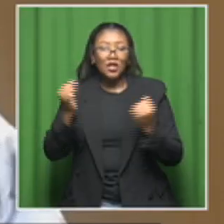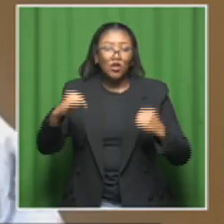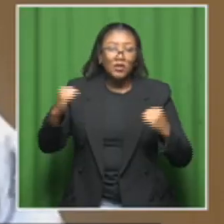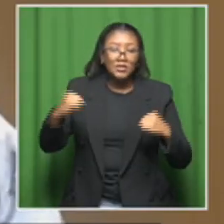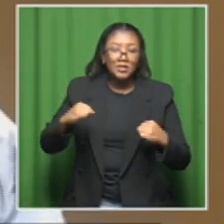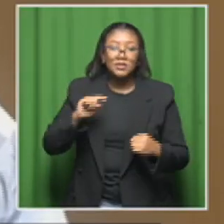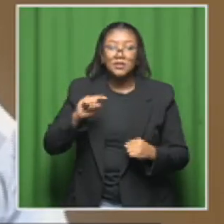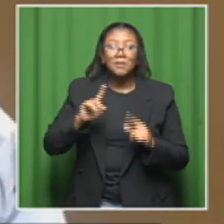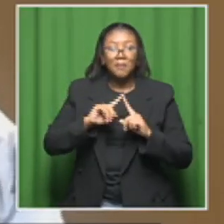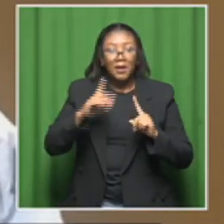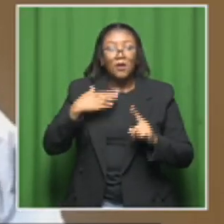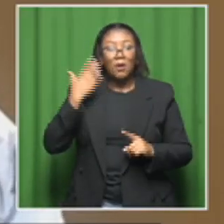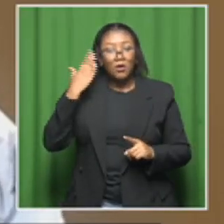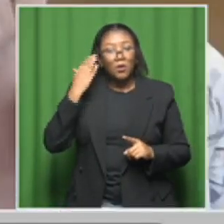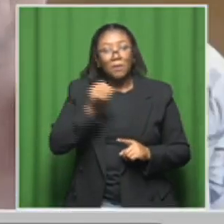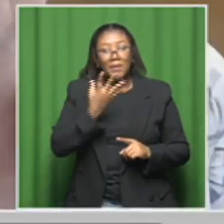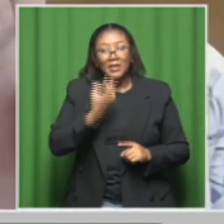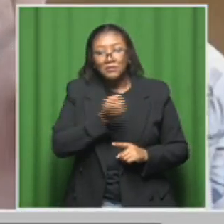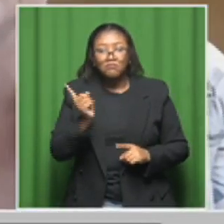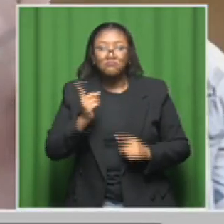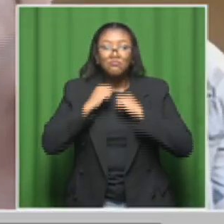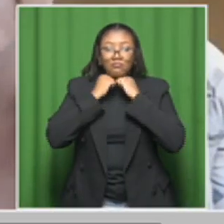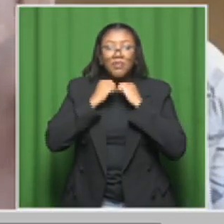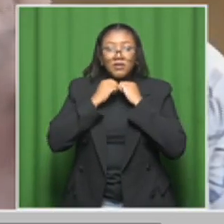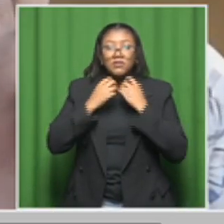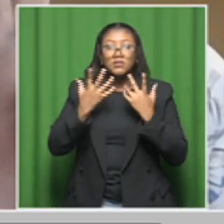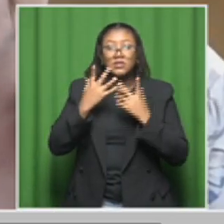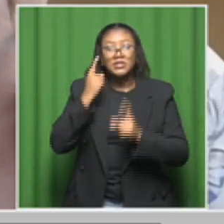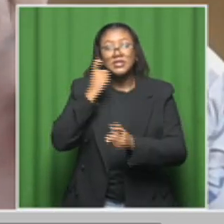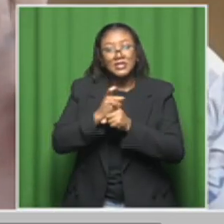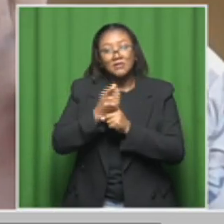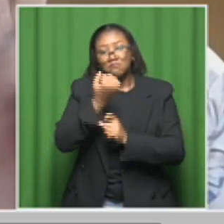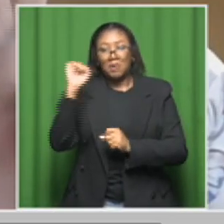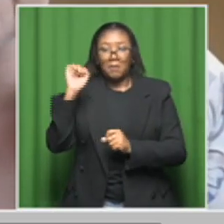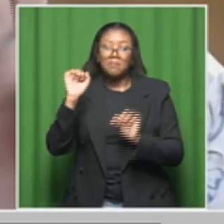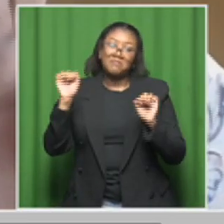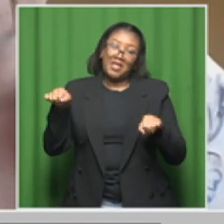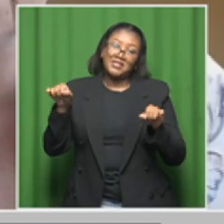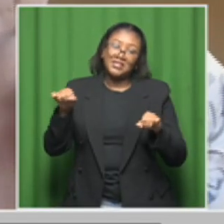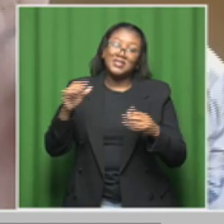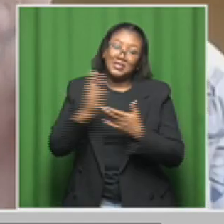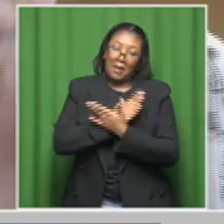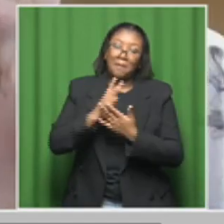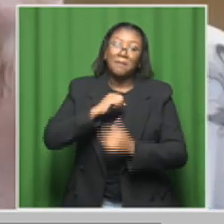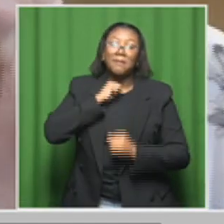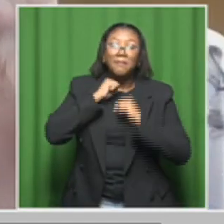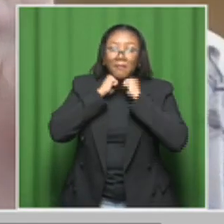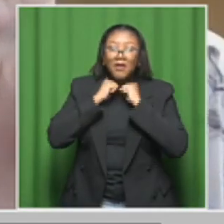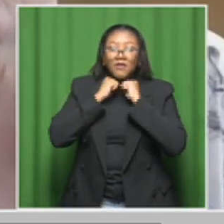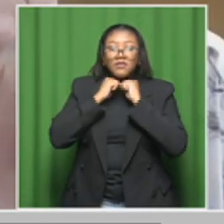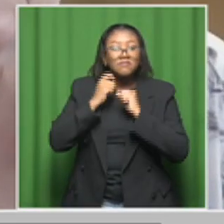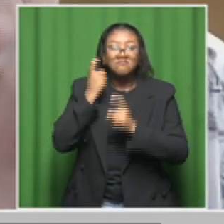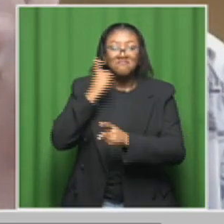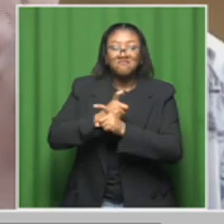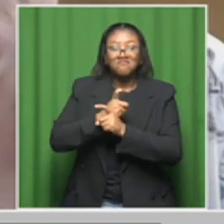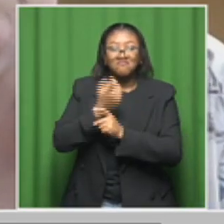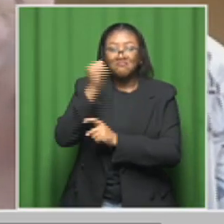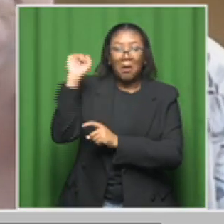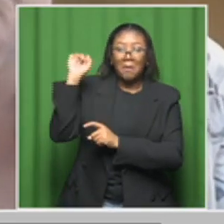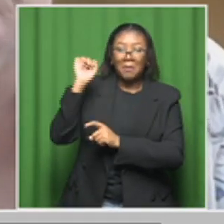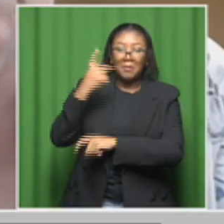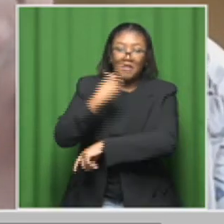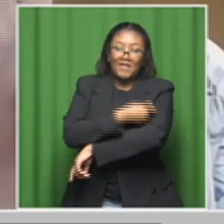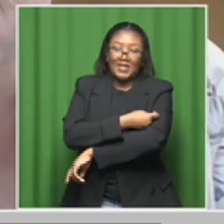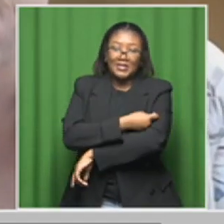certain percentage of cases, parents have declined the offer of vaccination. So that's something that we